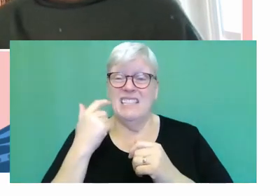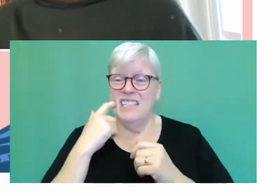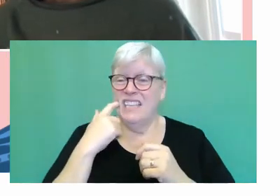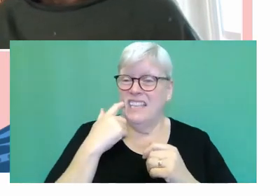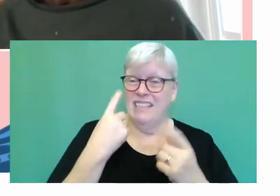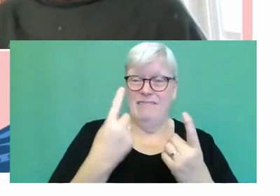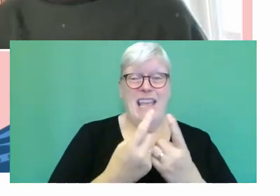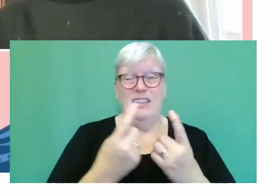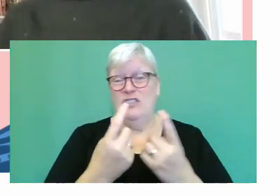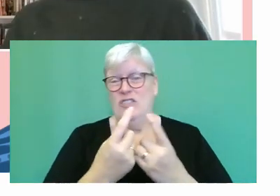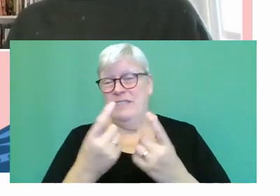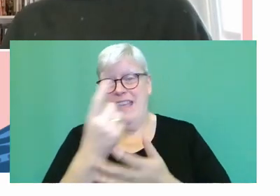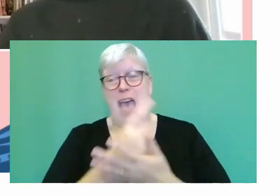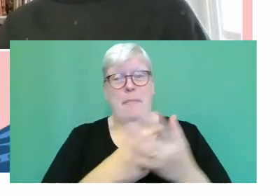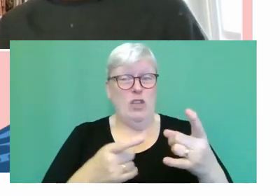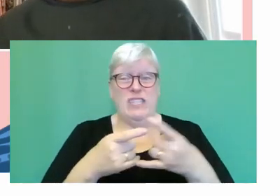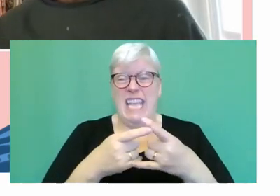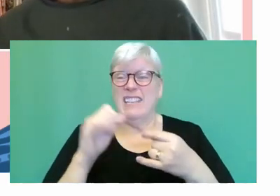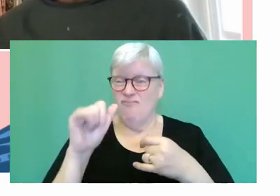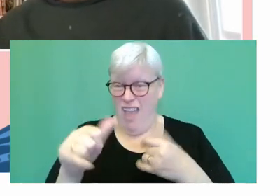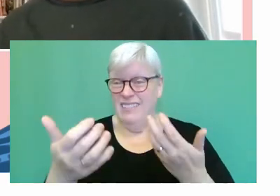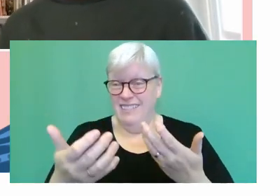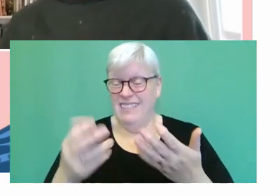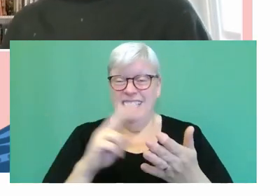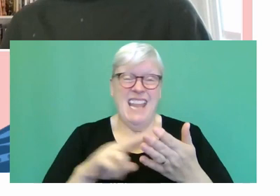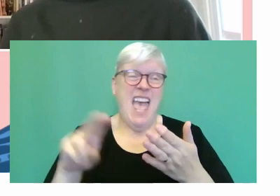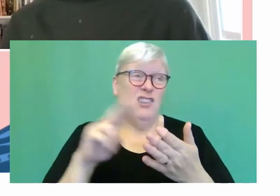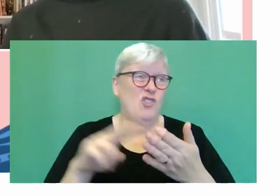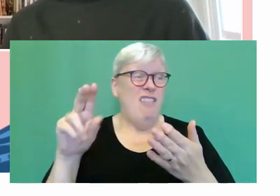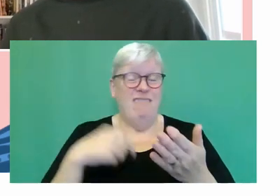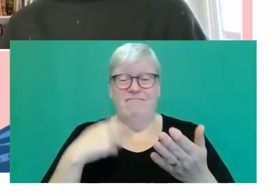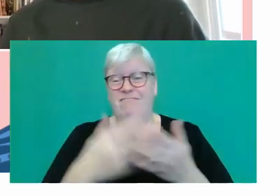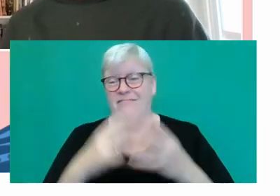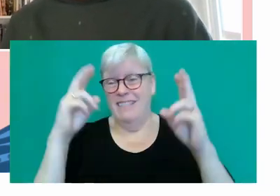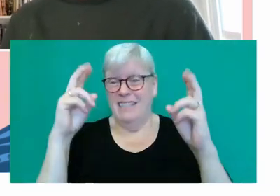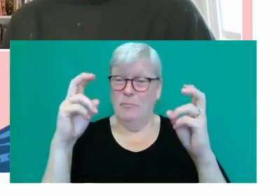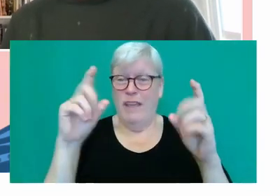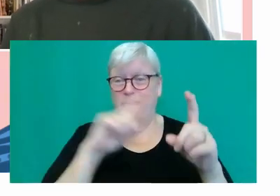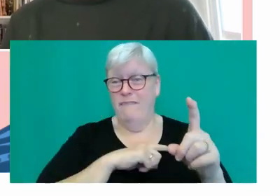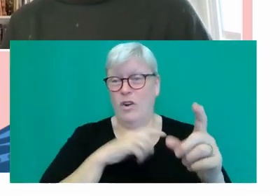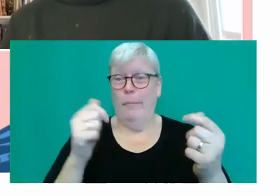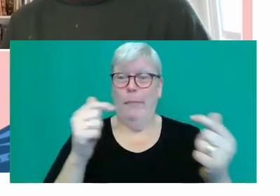sex, right? I mean, it naturally lends itself to that. So, you know, the book is